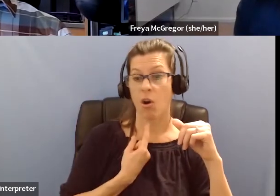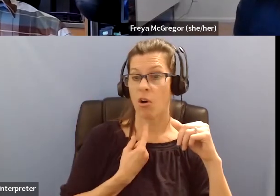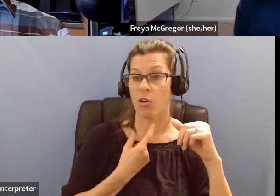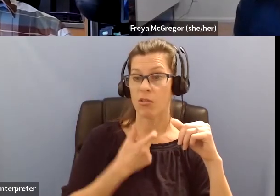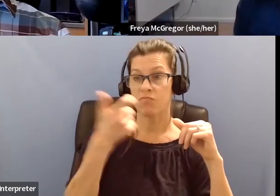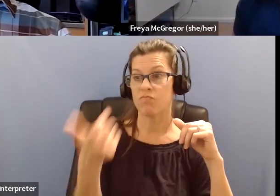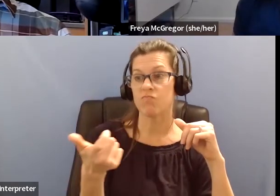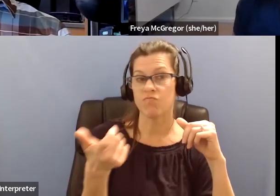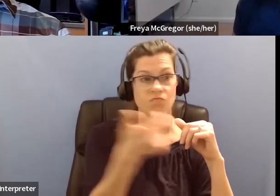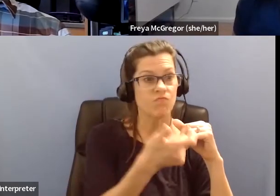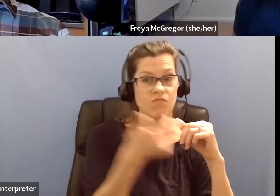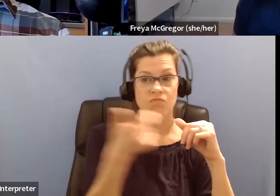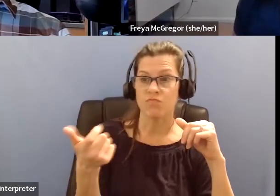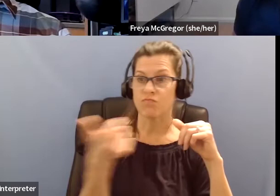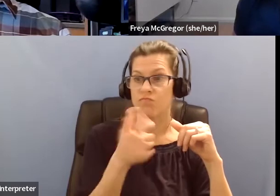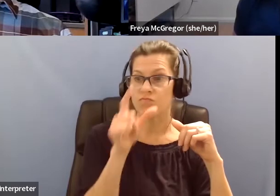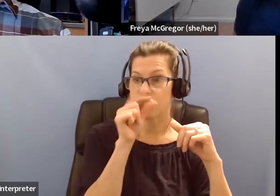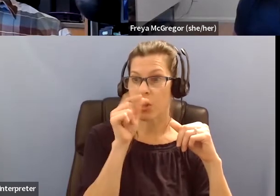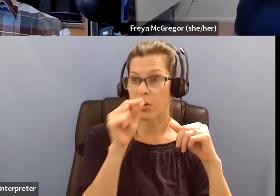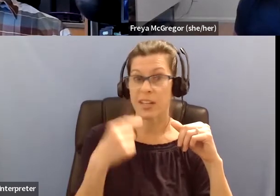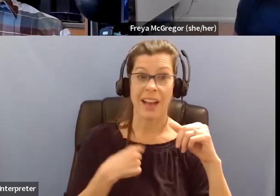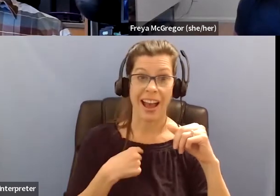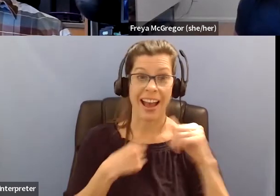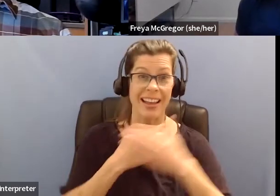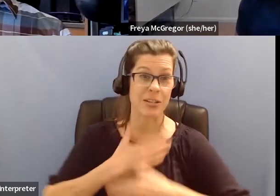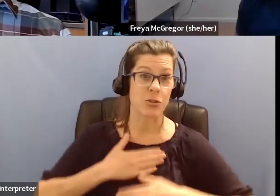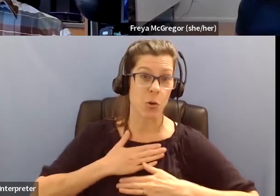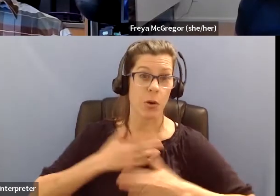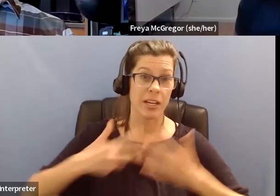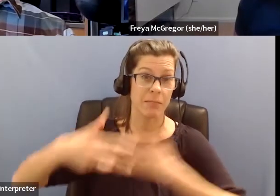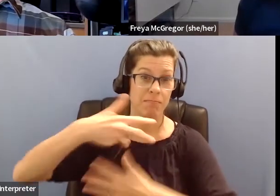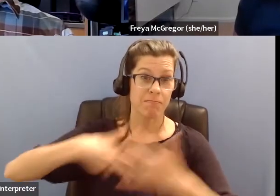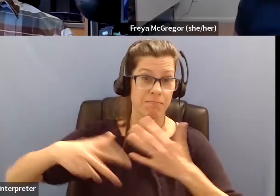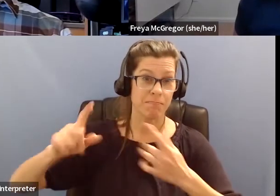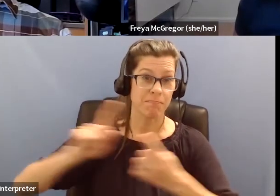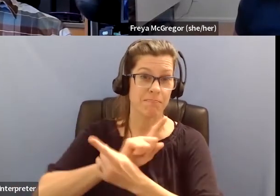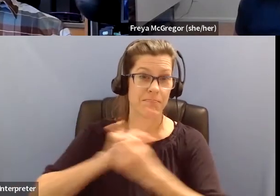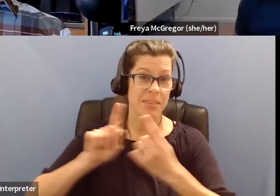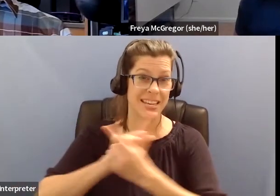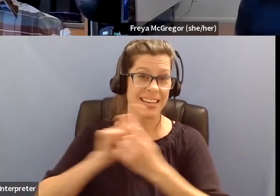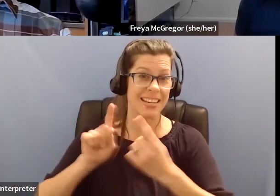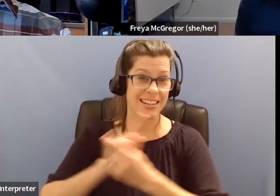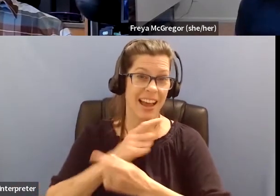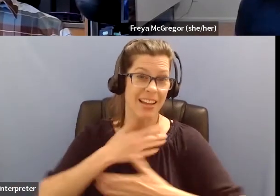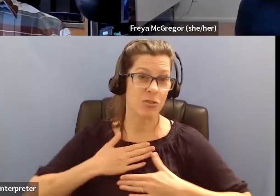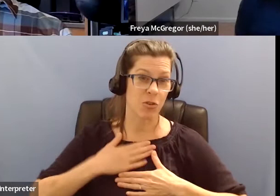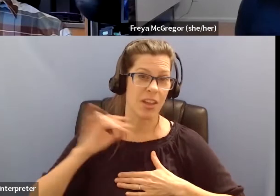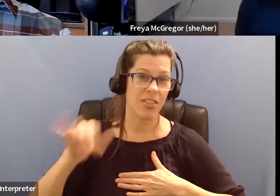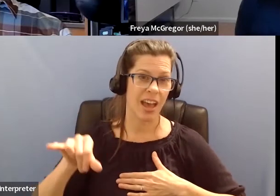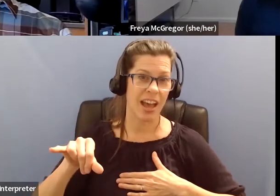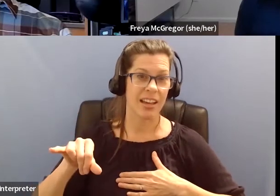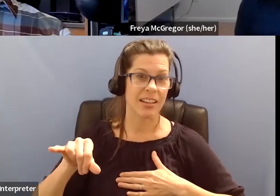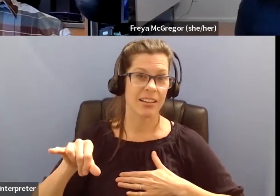actually love engaging with people. And so that really, unless, you know, unless